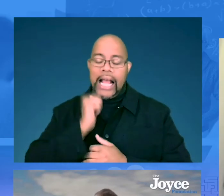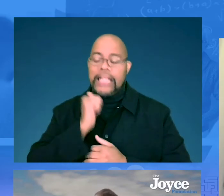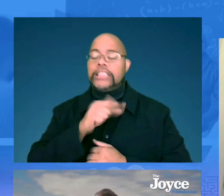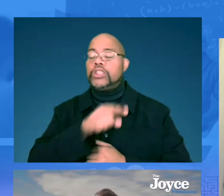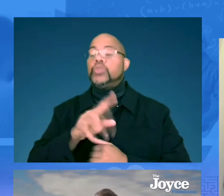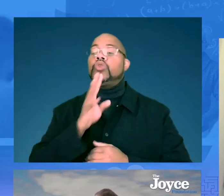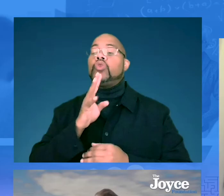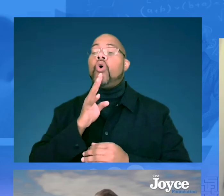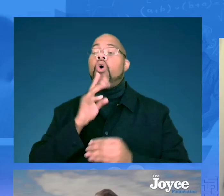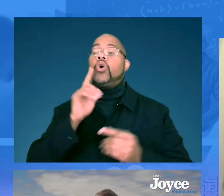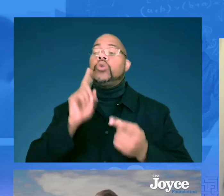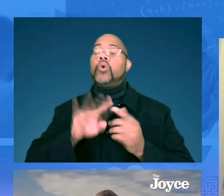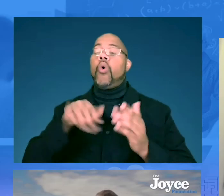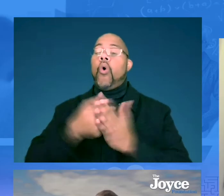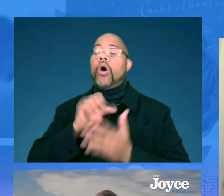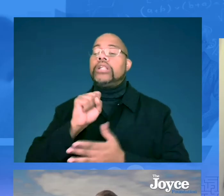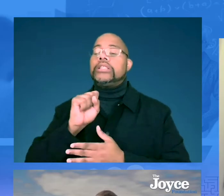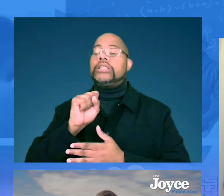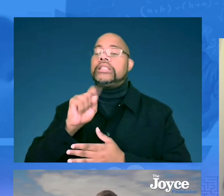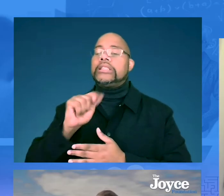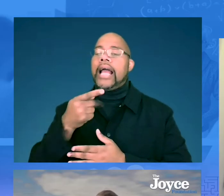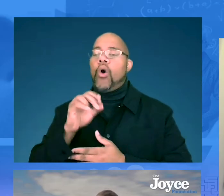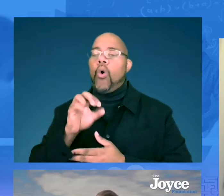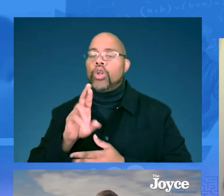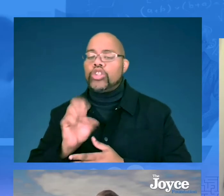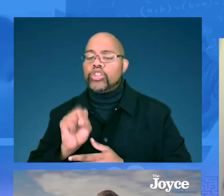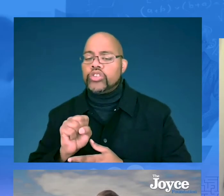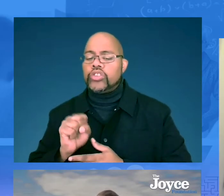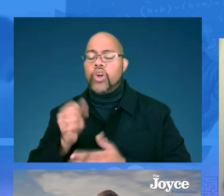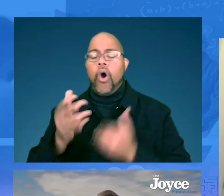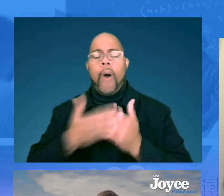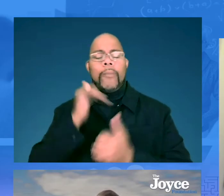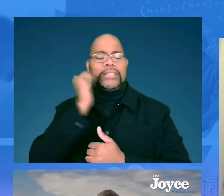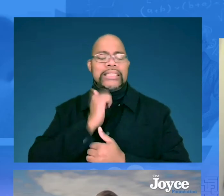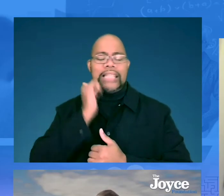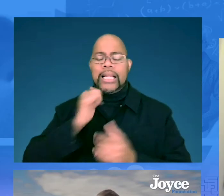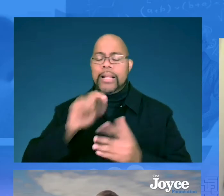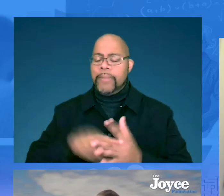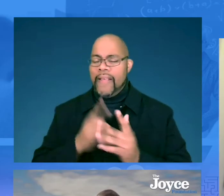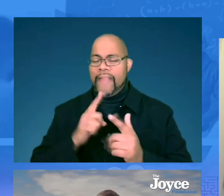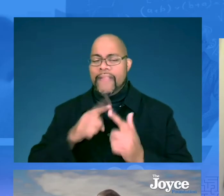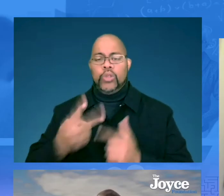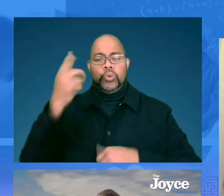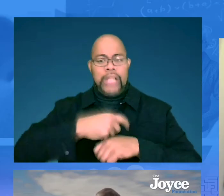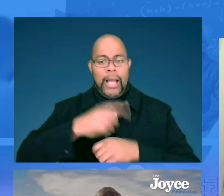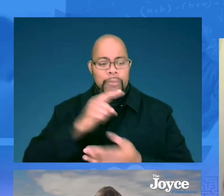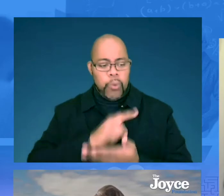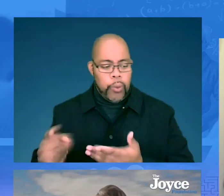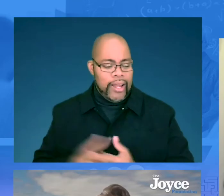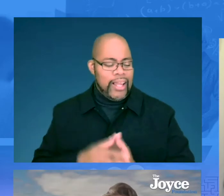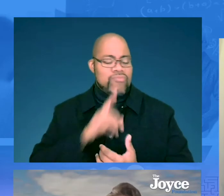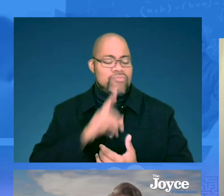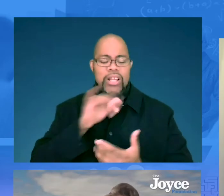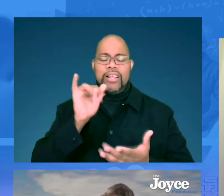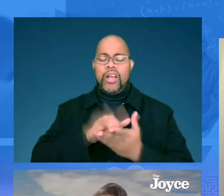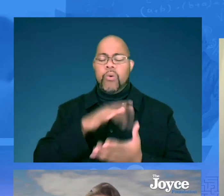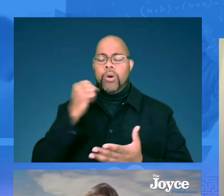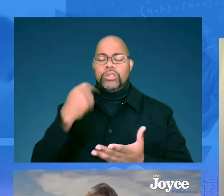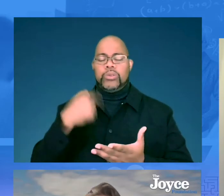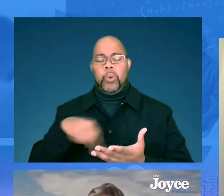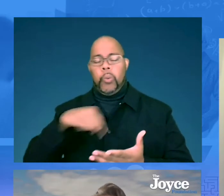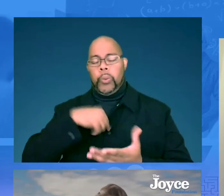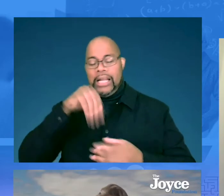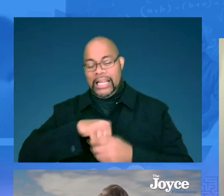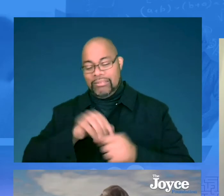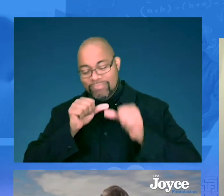It started daily. She was talking to all the stakeholders almost daily in the beginning. Then it was two times a week.